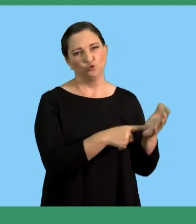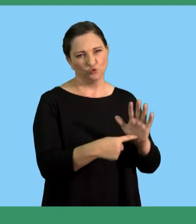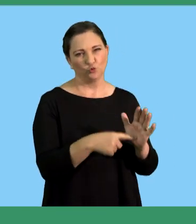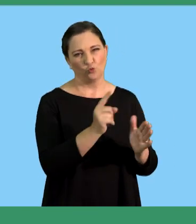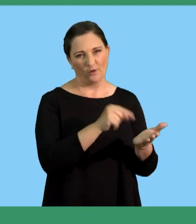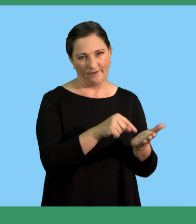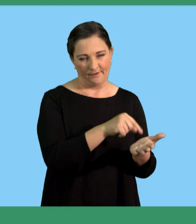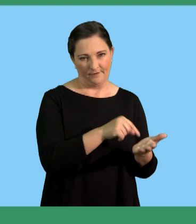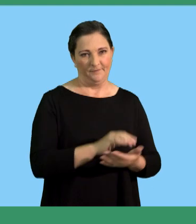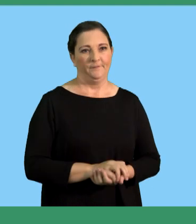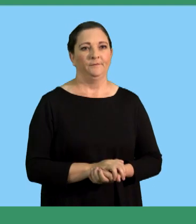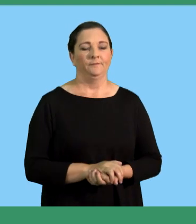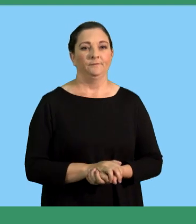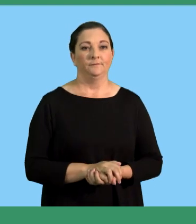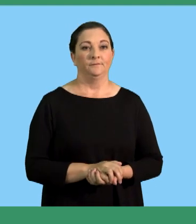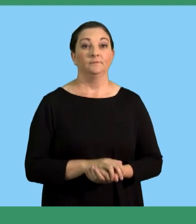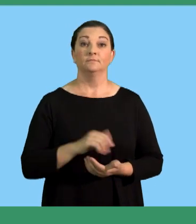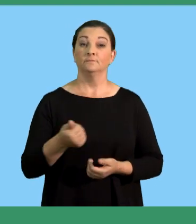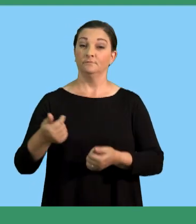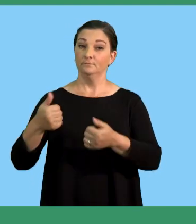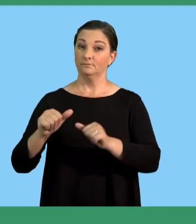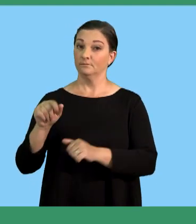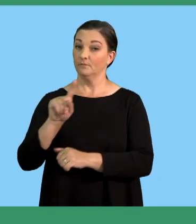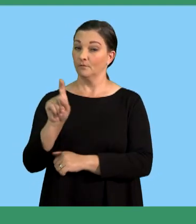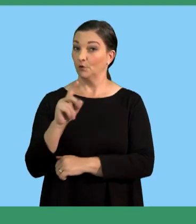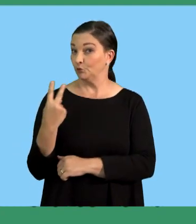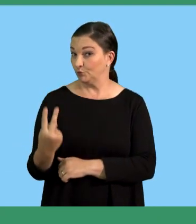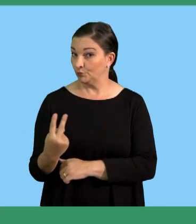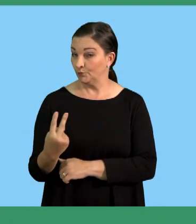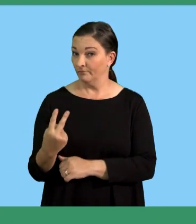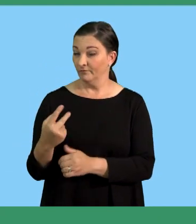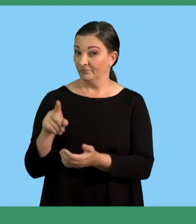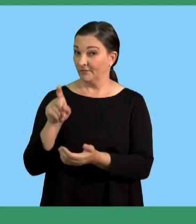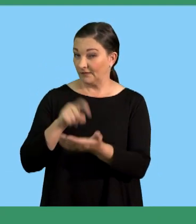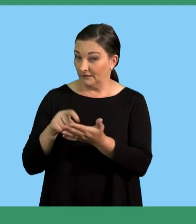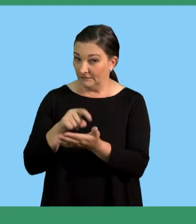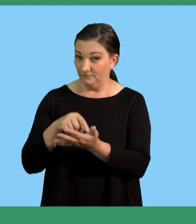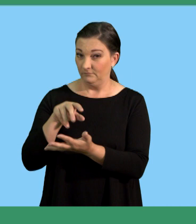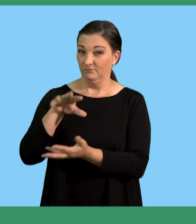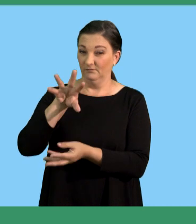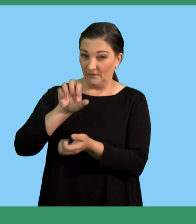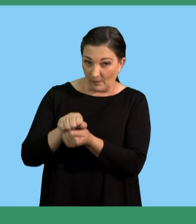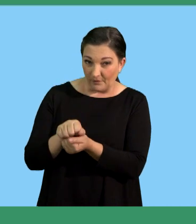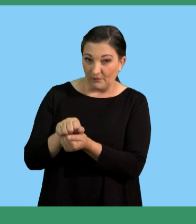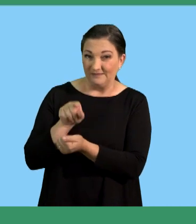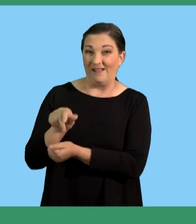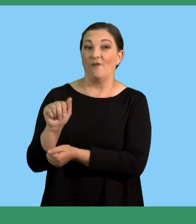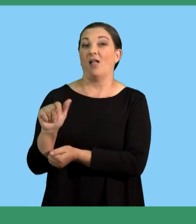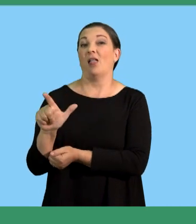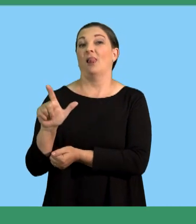after two years and show your calculations. Then, we also have question two, which says now, calculate the